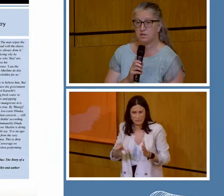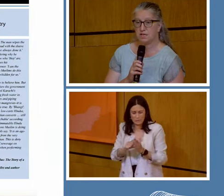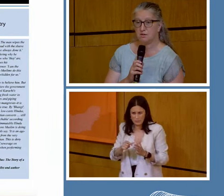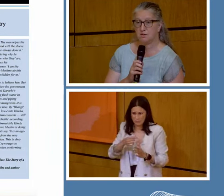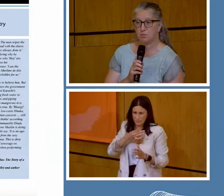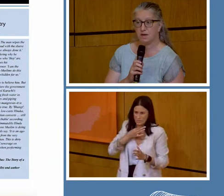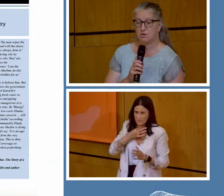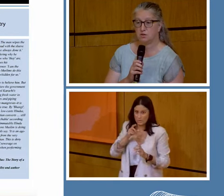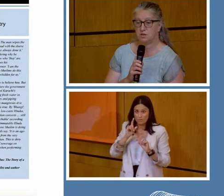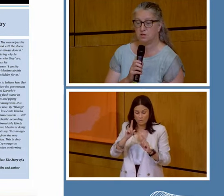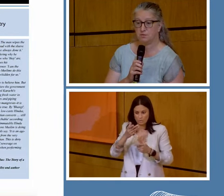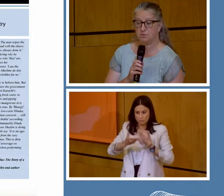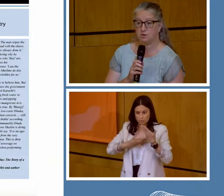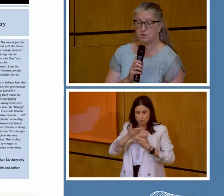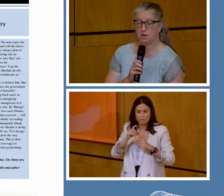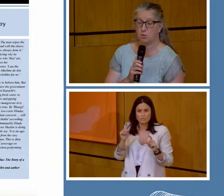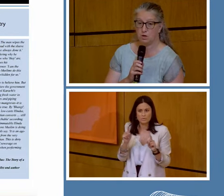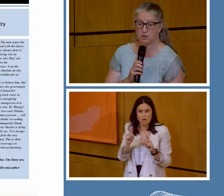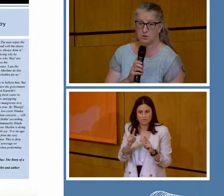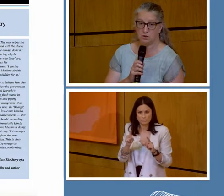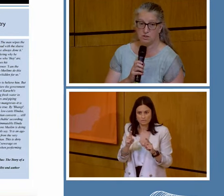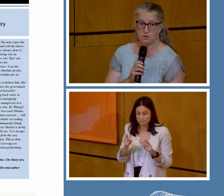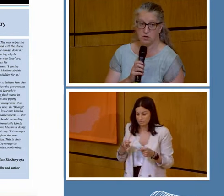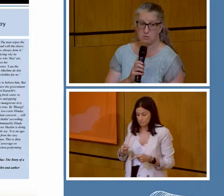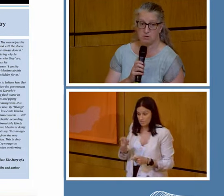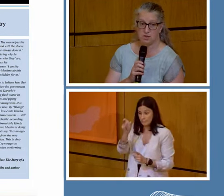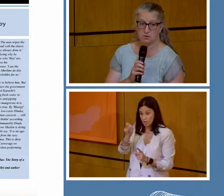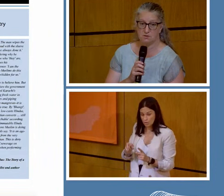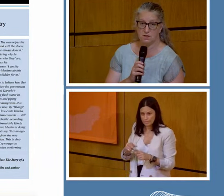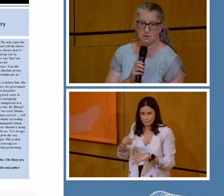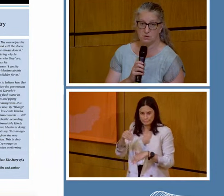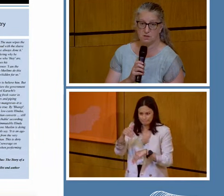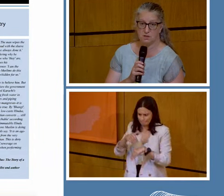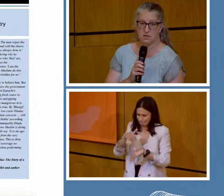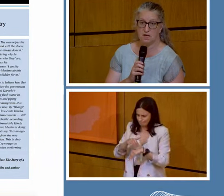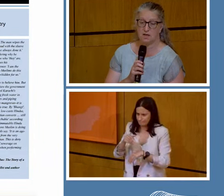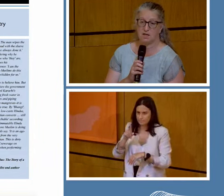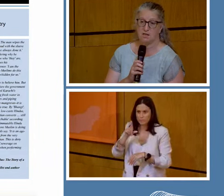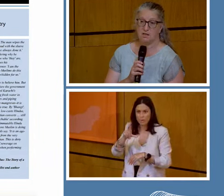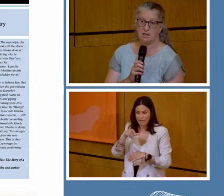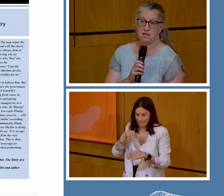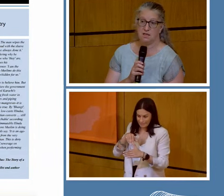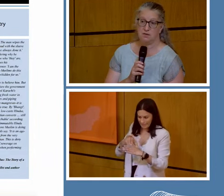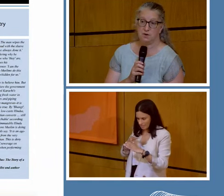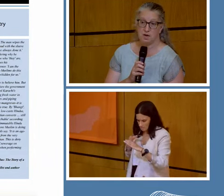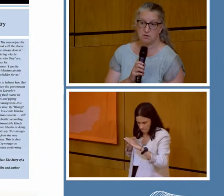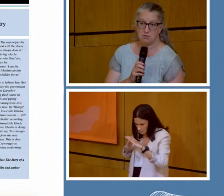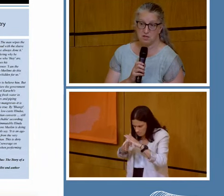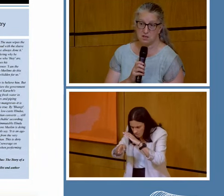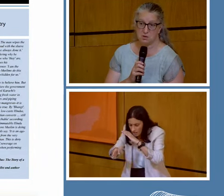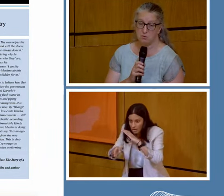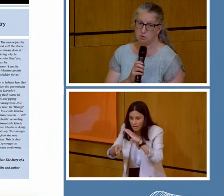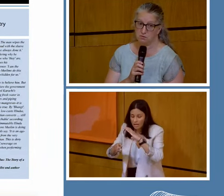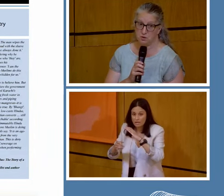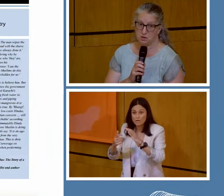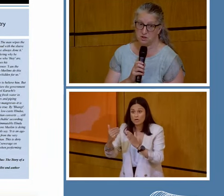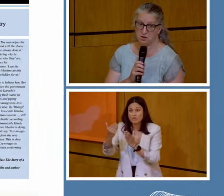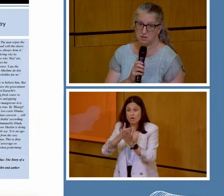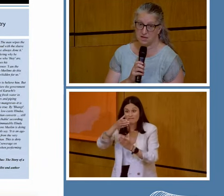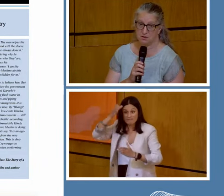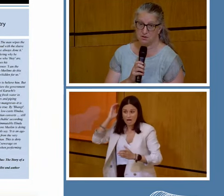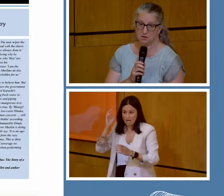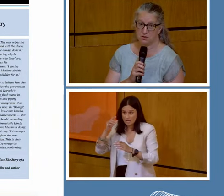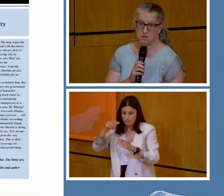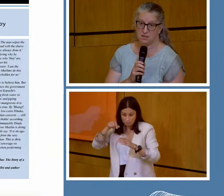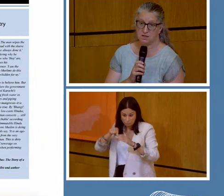story I want to tell you is about a worker who got into trouble down one of these sewers. The fire and rescue refused